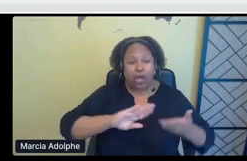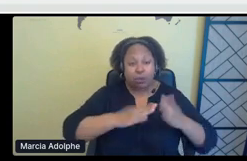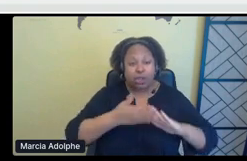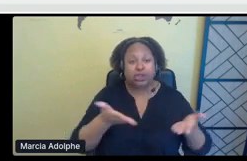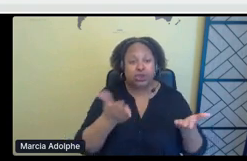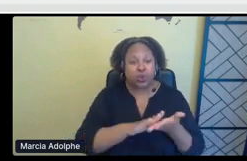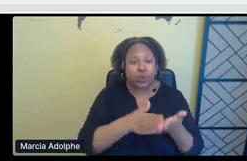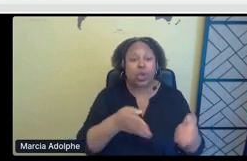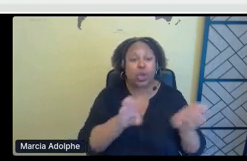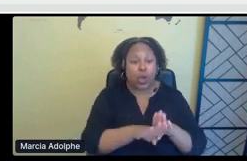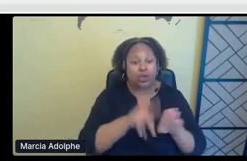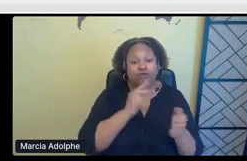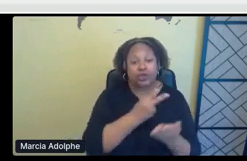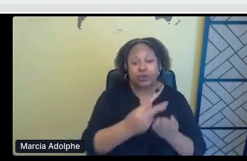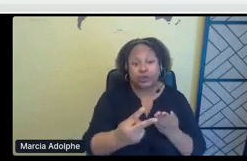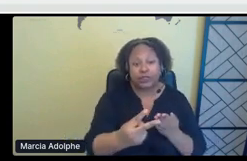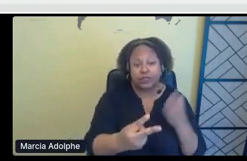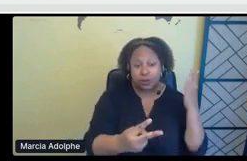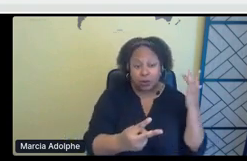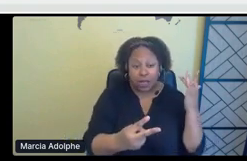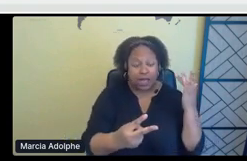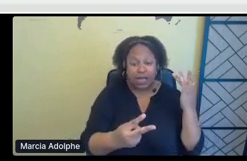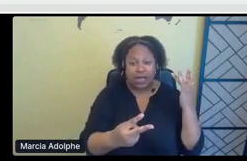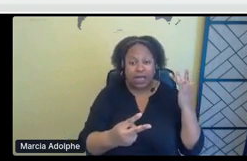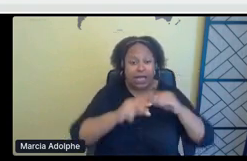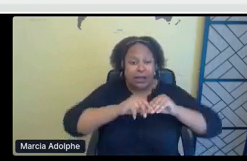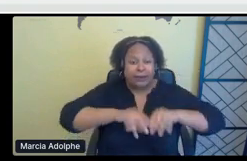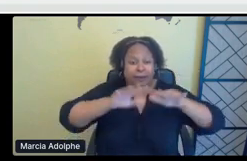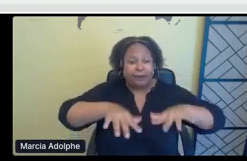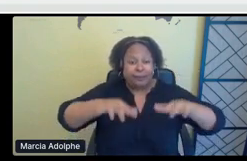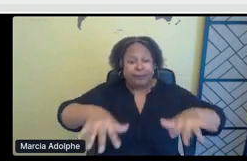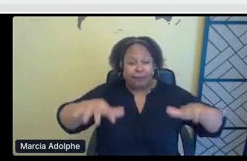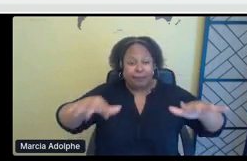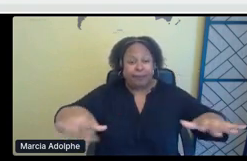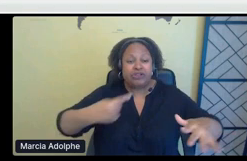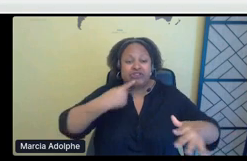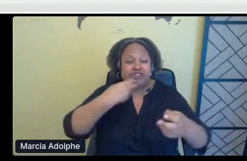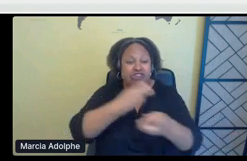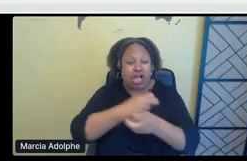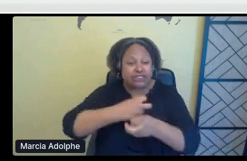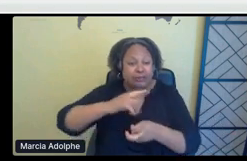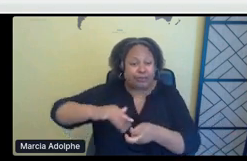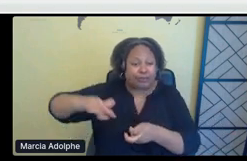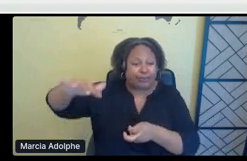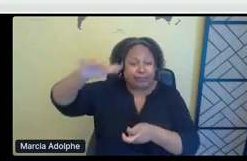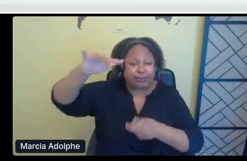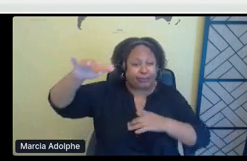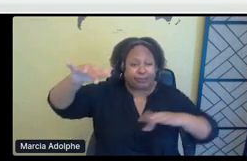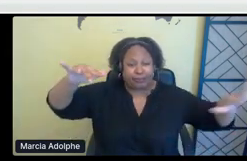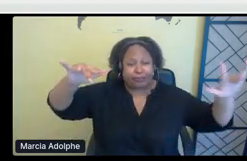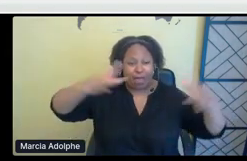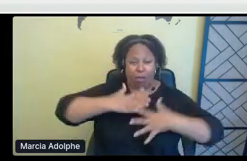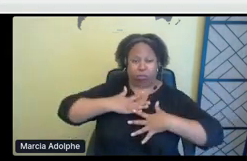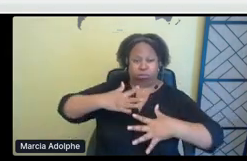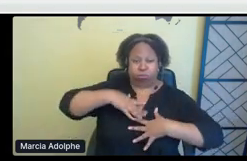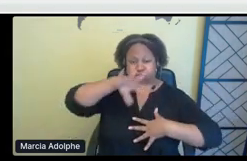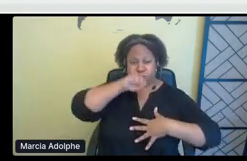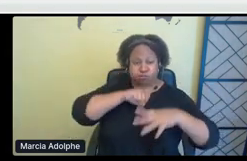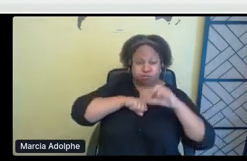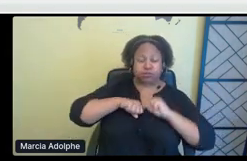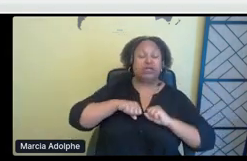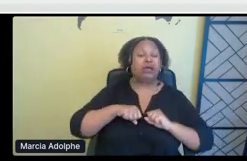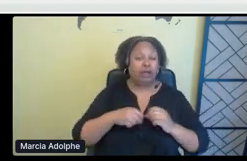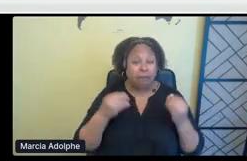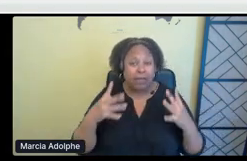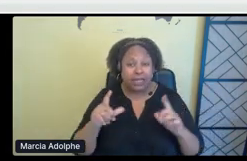weeks because it was just waifing into the community, all these toxic fumes. Um, a lot of the community members you